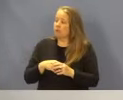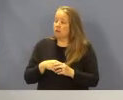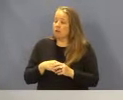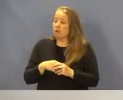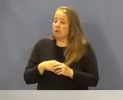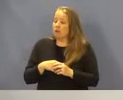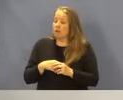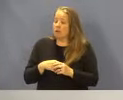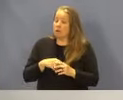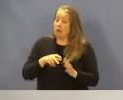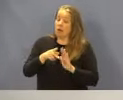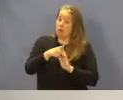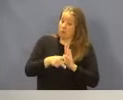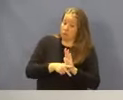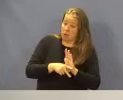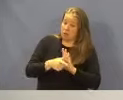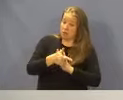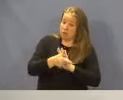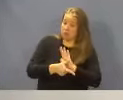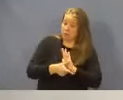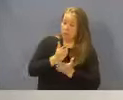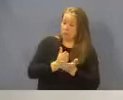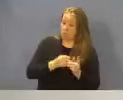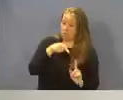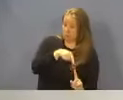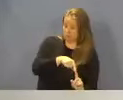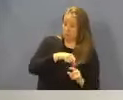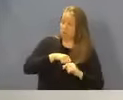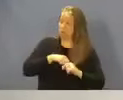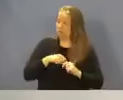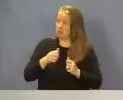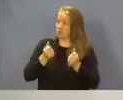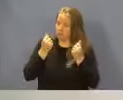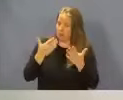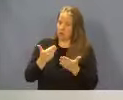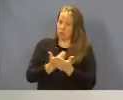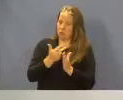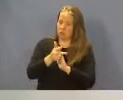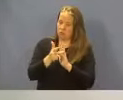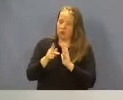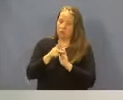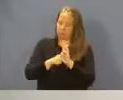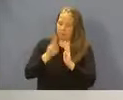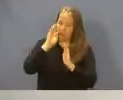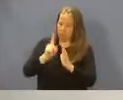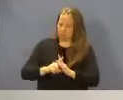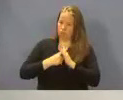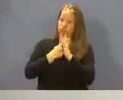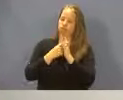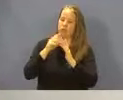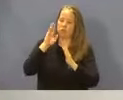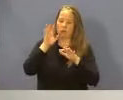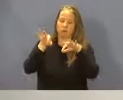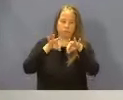On the policy and statutory side, there have been a lot of new policies that go into effect. So we'll be promulgating